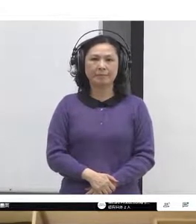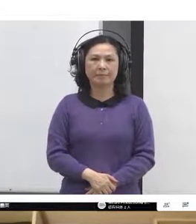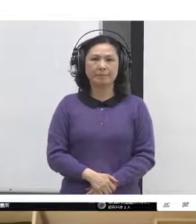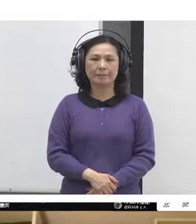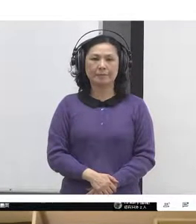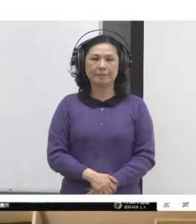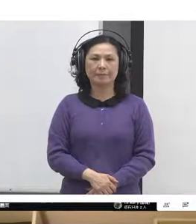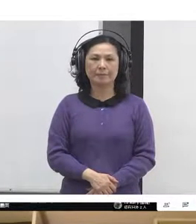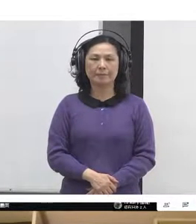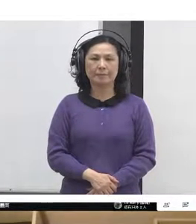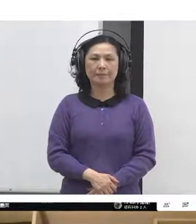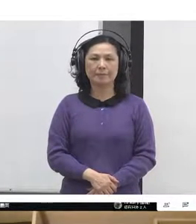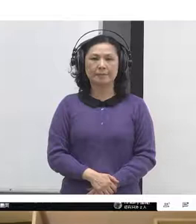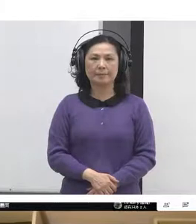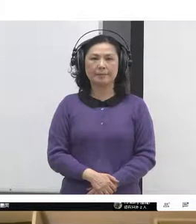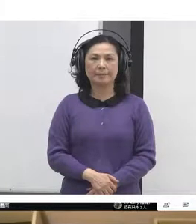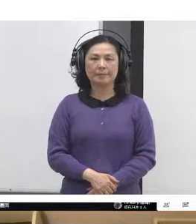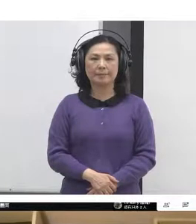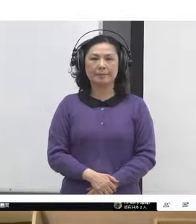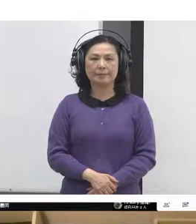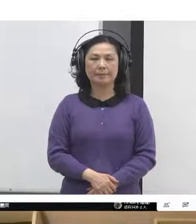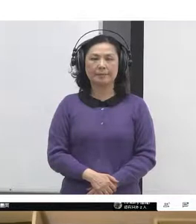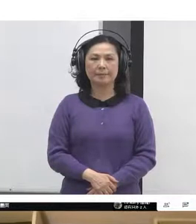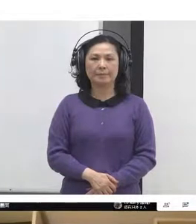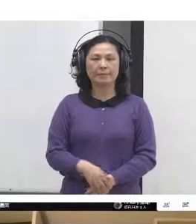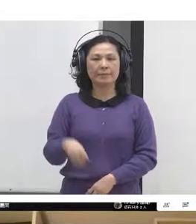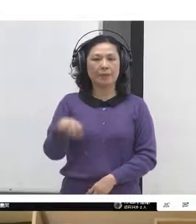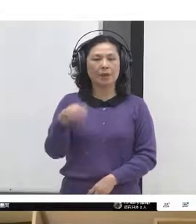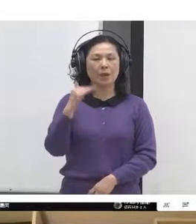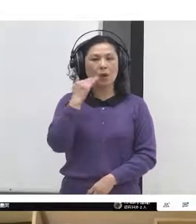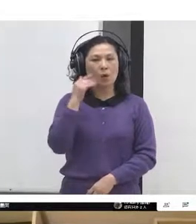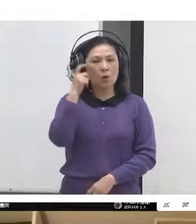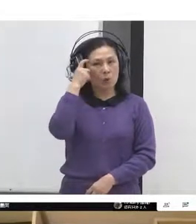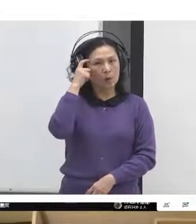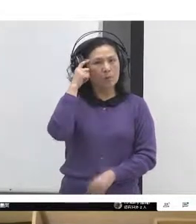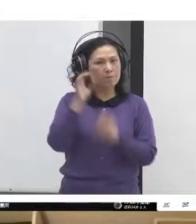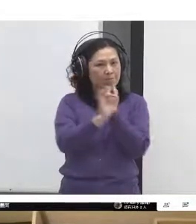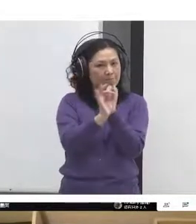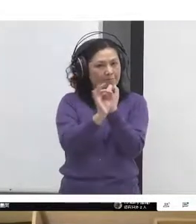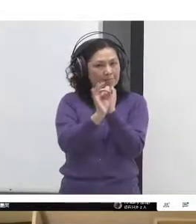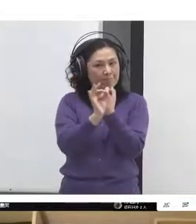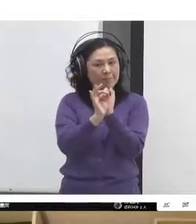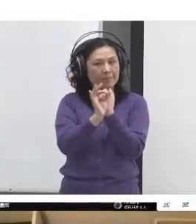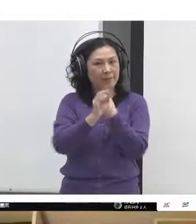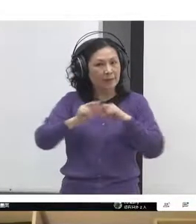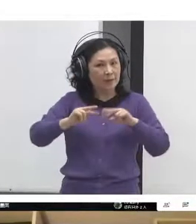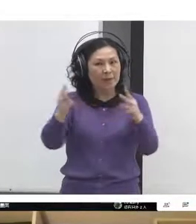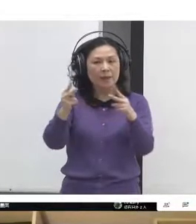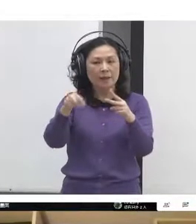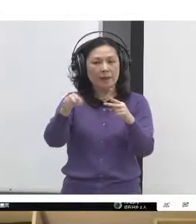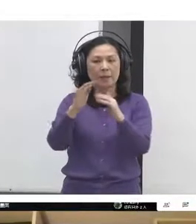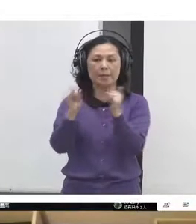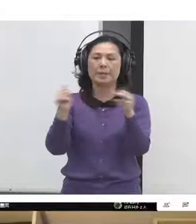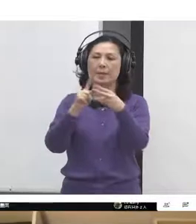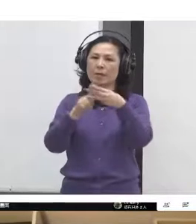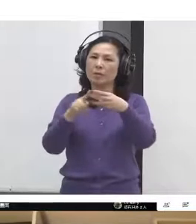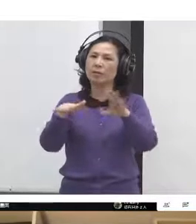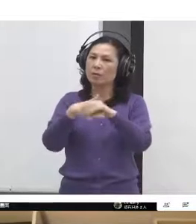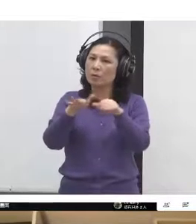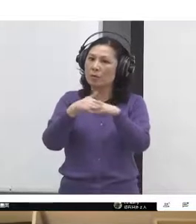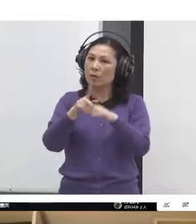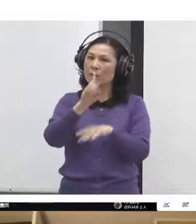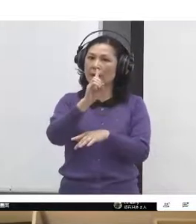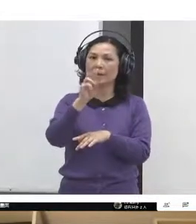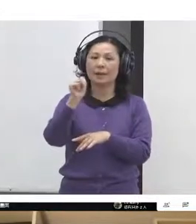And if we're trying to transform the DNA of the democratic culture, it's really